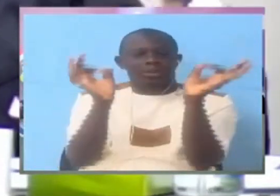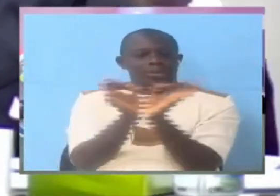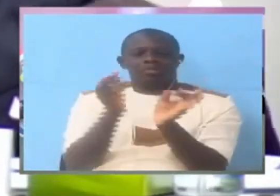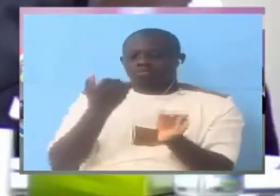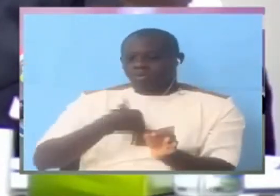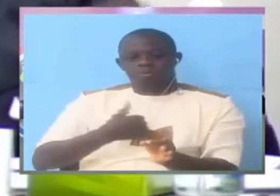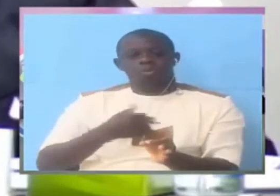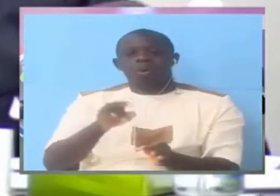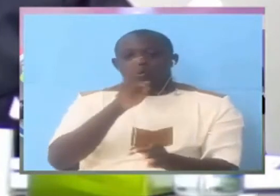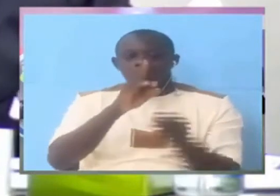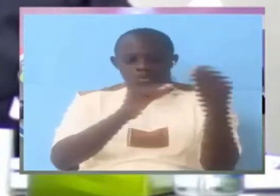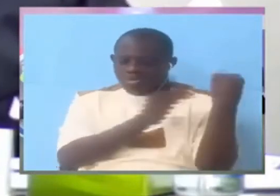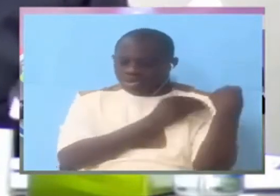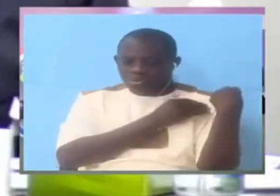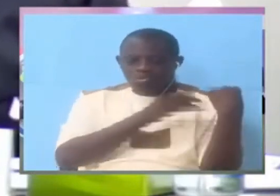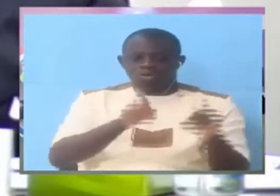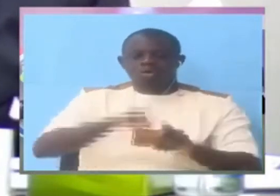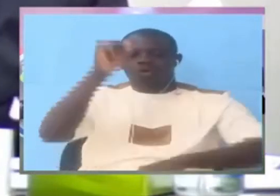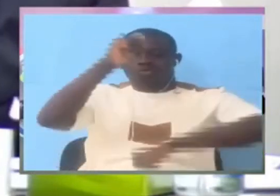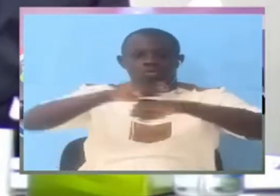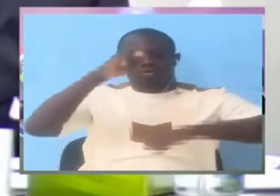as responsible for torturing them.